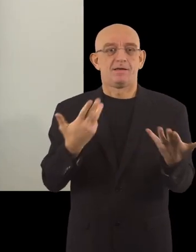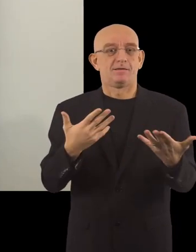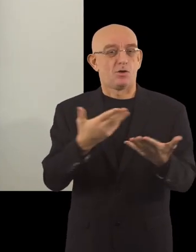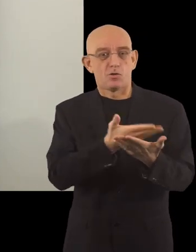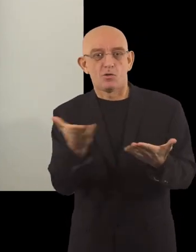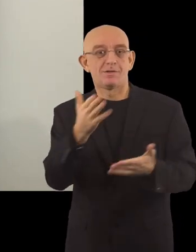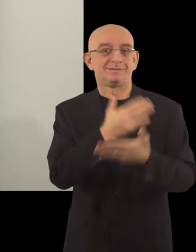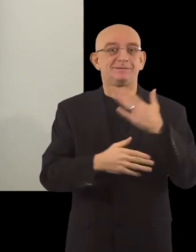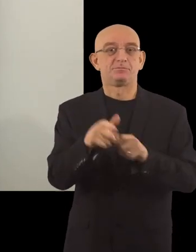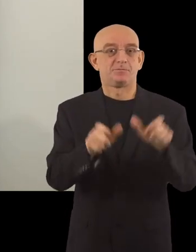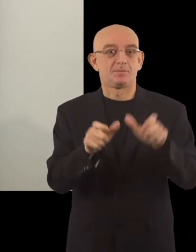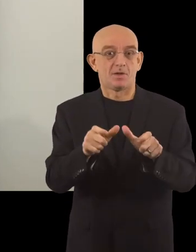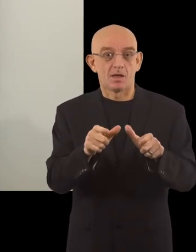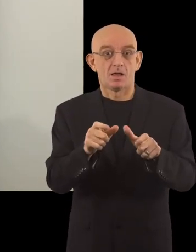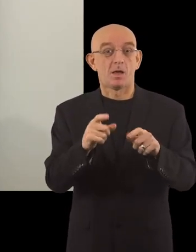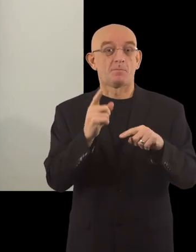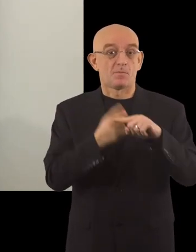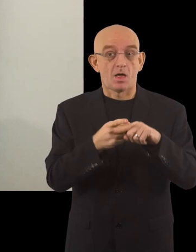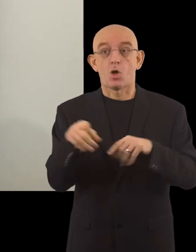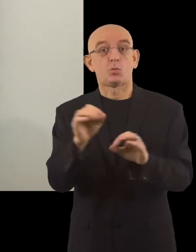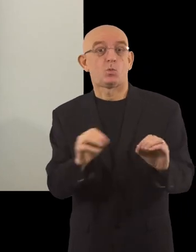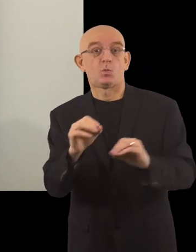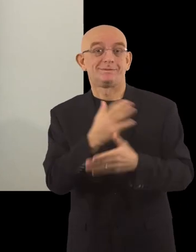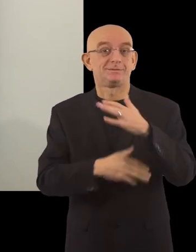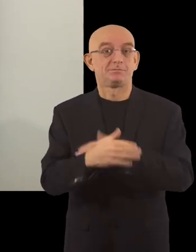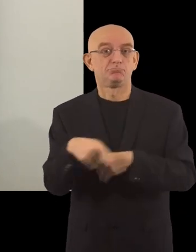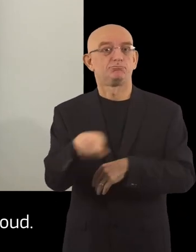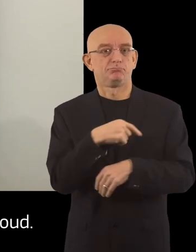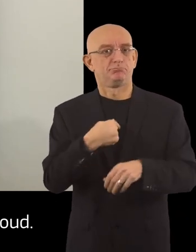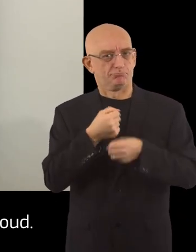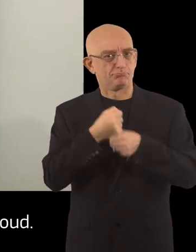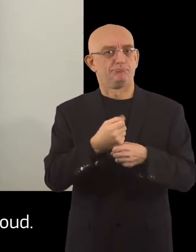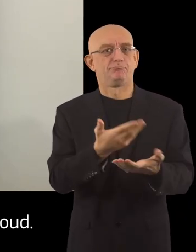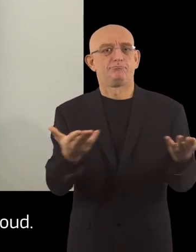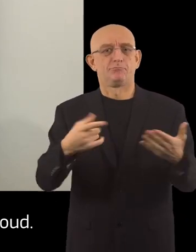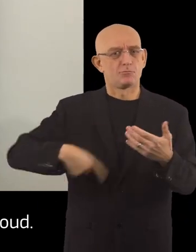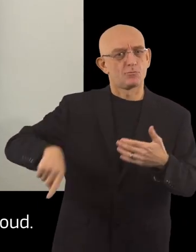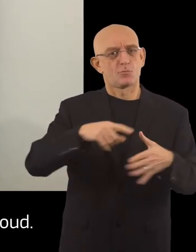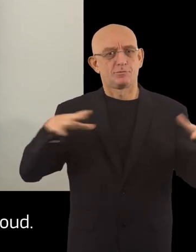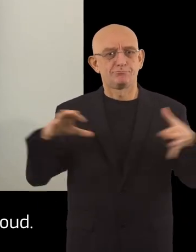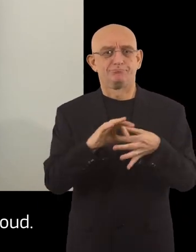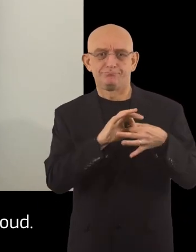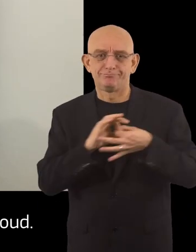disabled person and non-disabled community. As a community, we are all